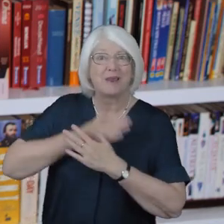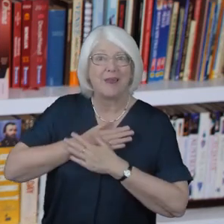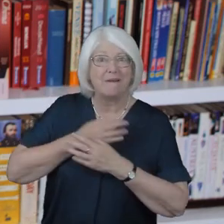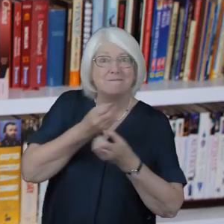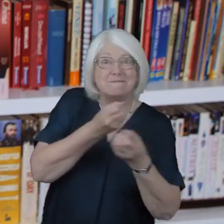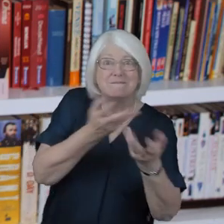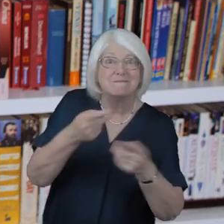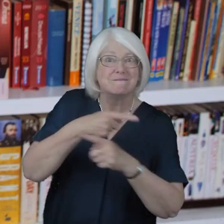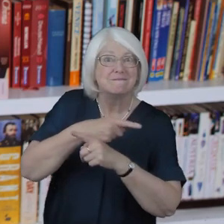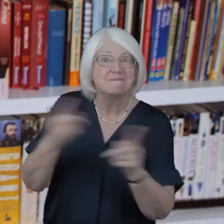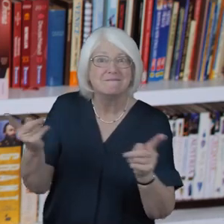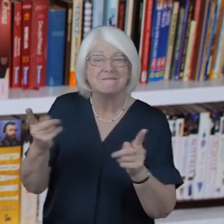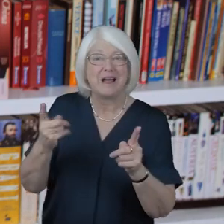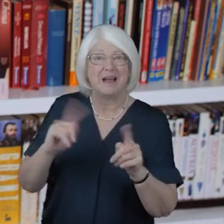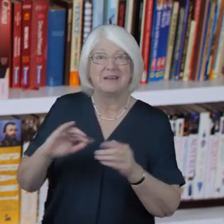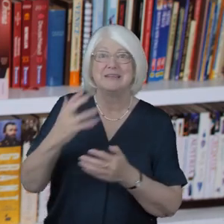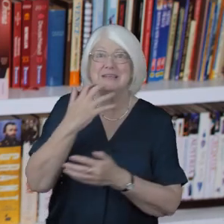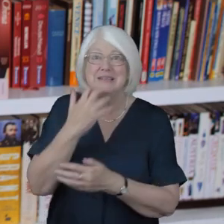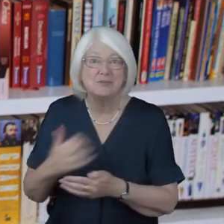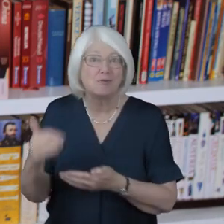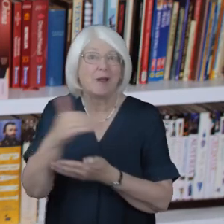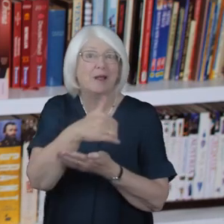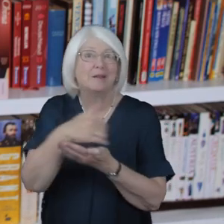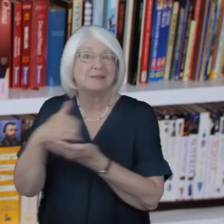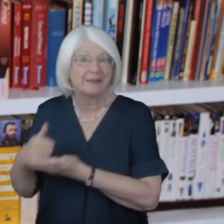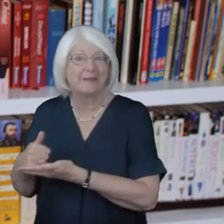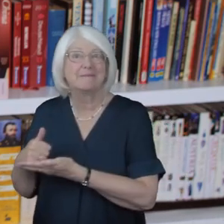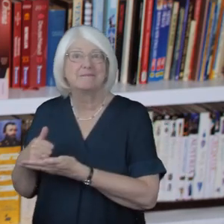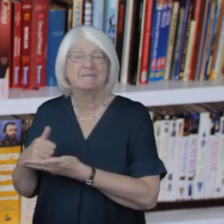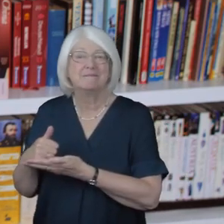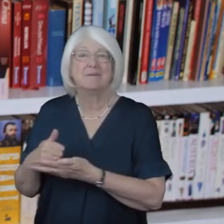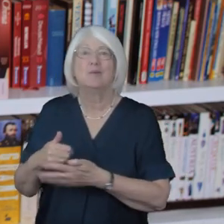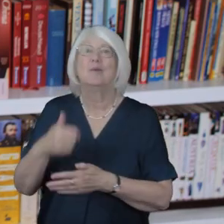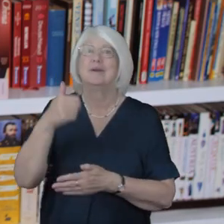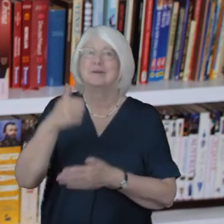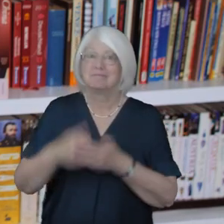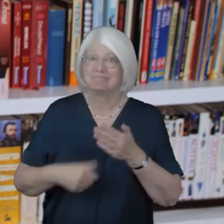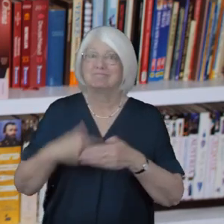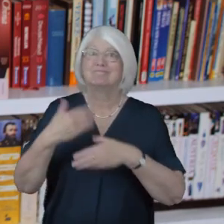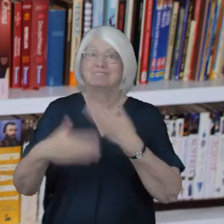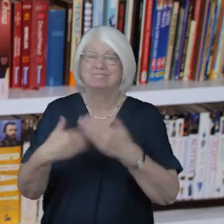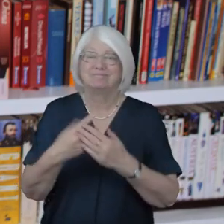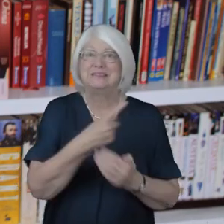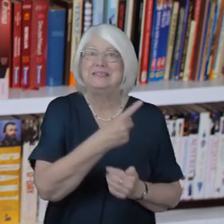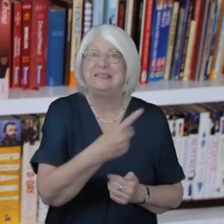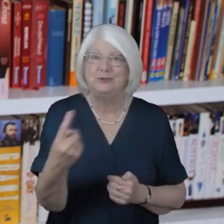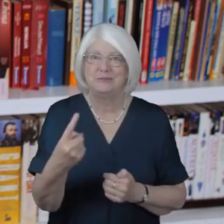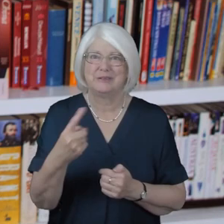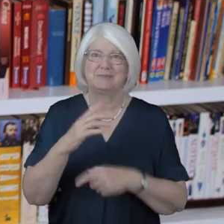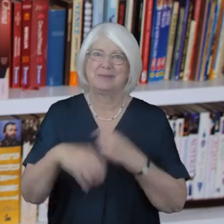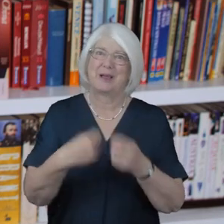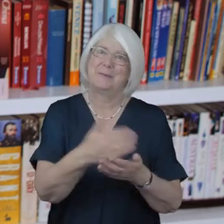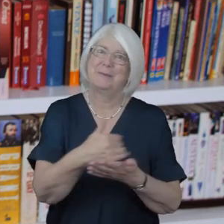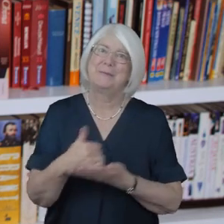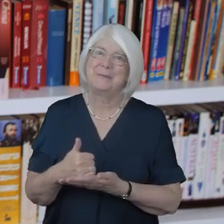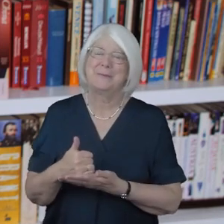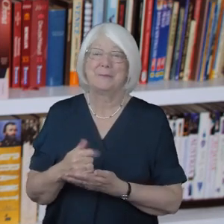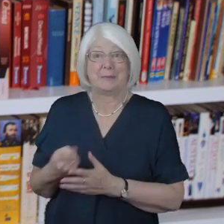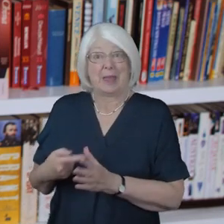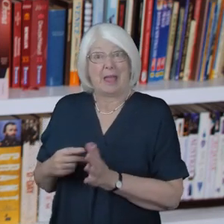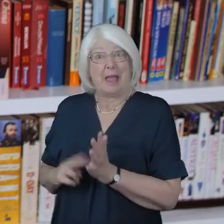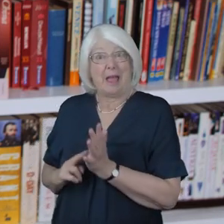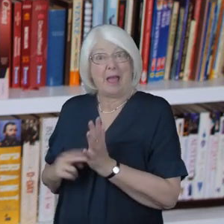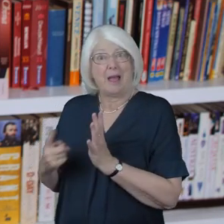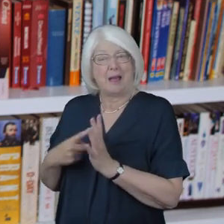of the redemption of Israel that was to set in train the redemption of each one of us she not only